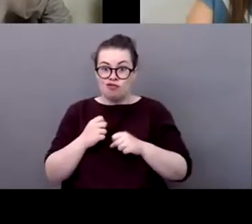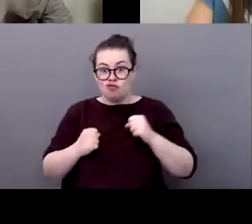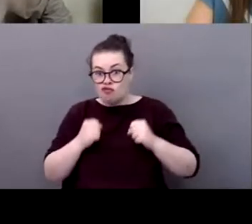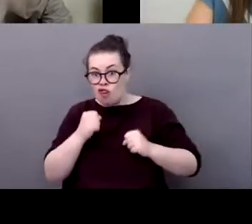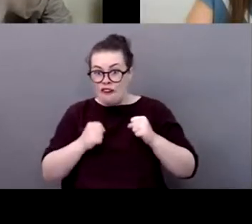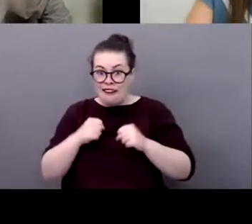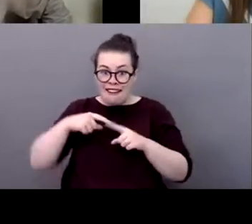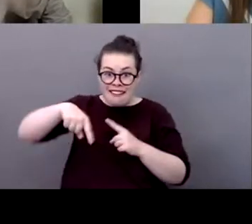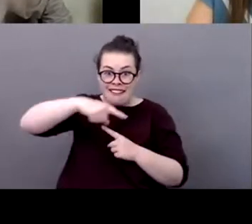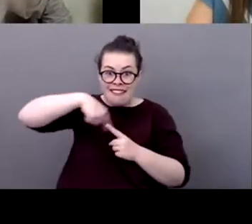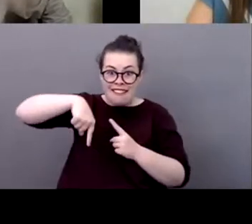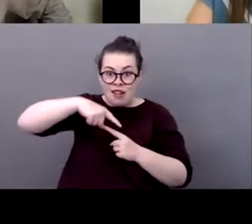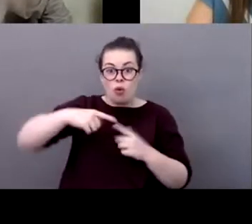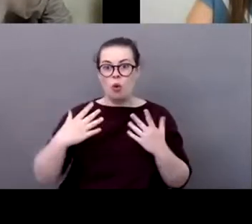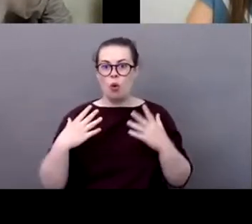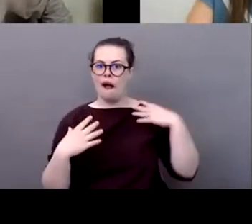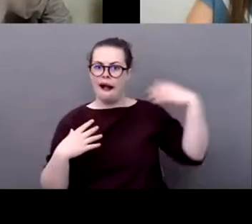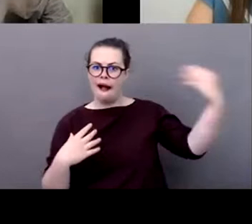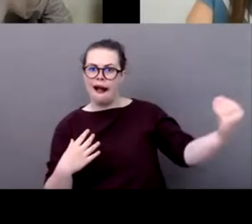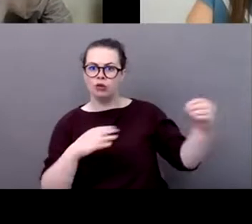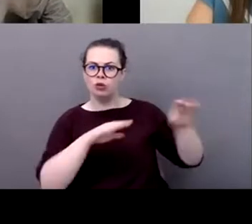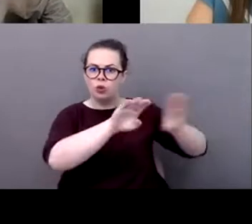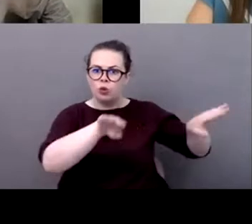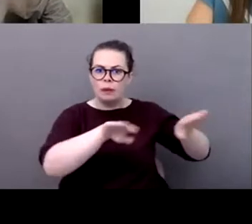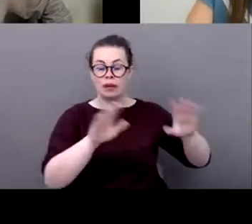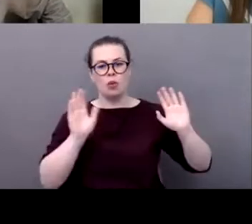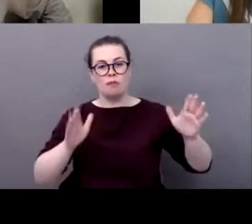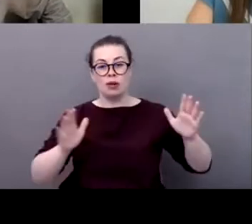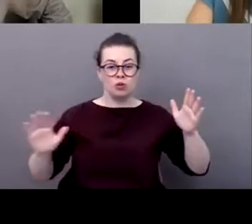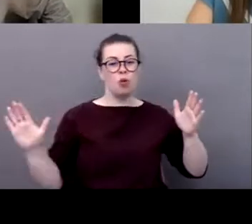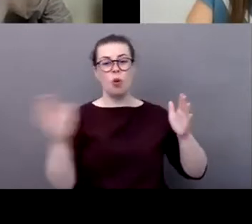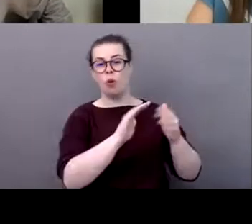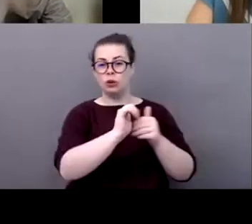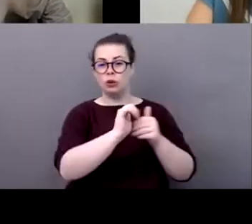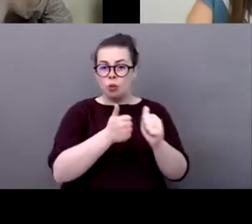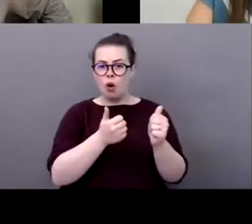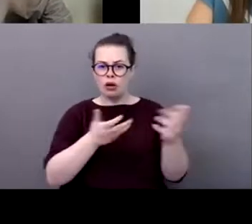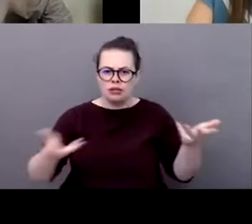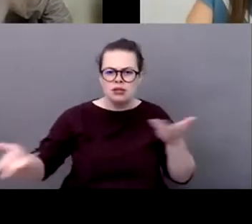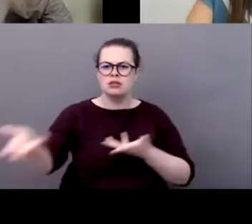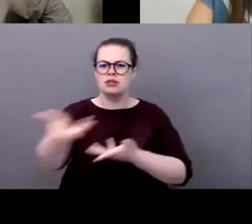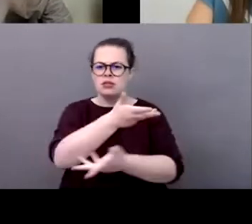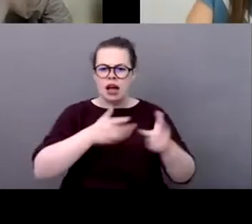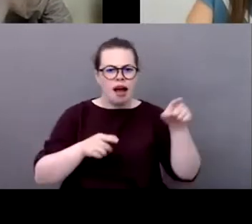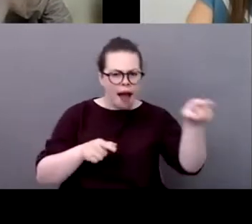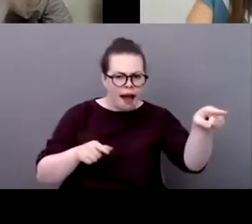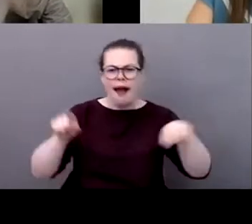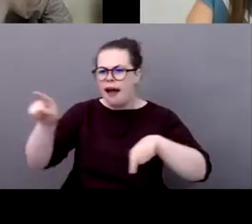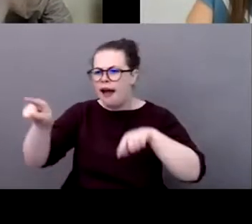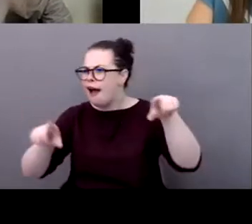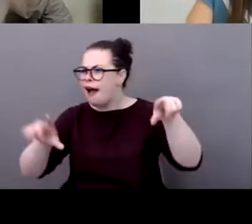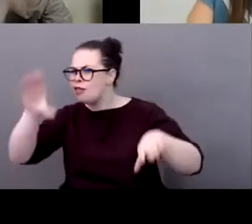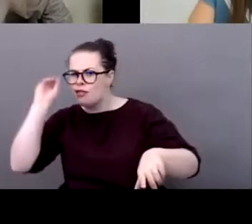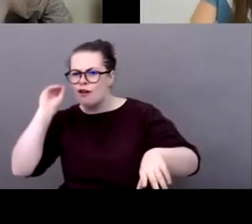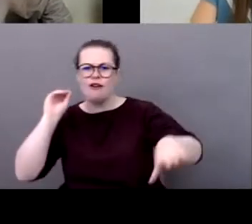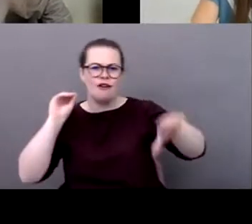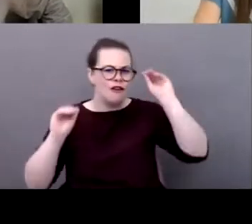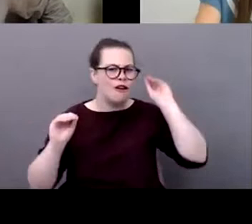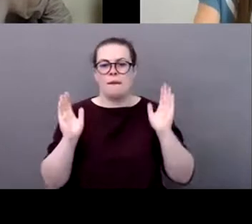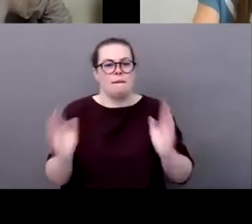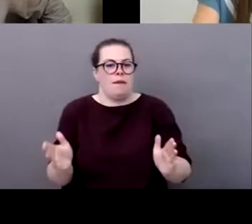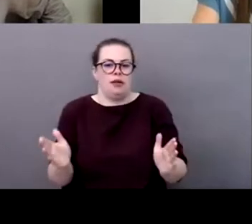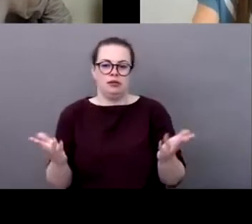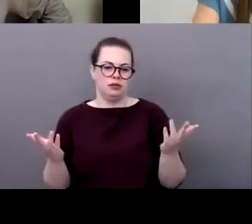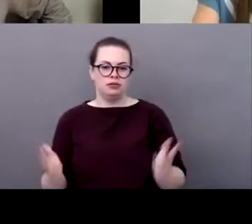all together uh exchange good practices good initiatives and and learn from each other yeah definitely